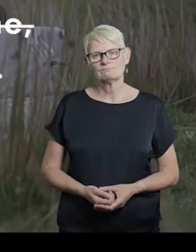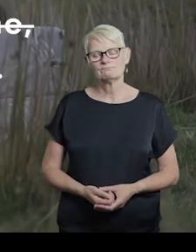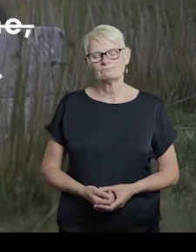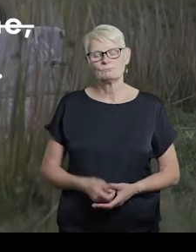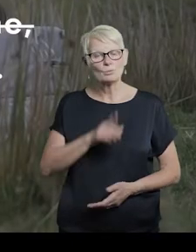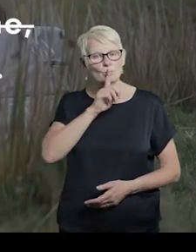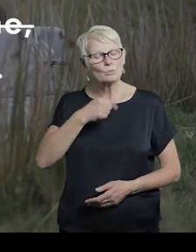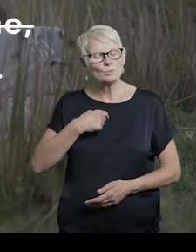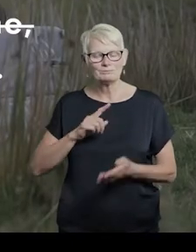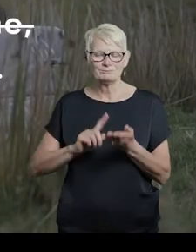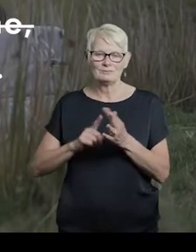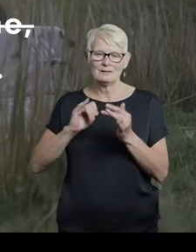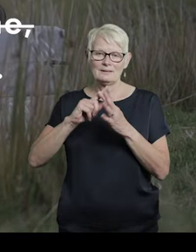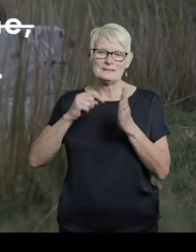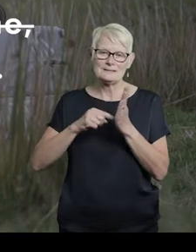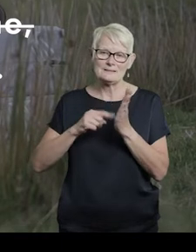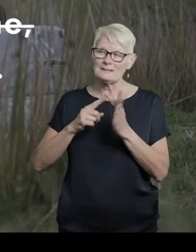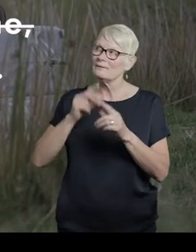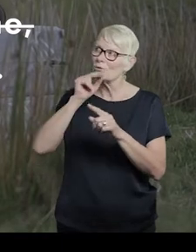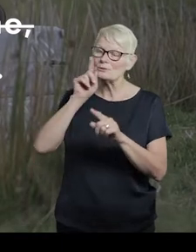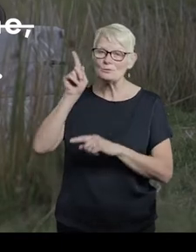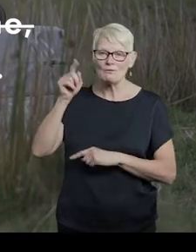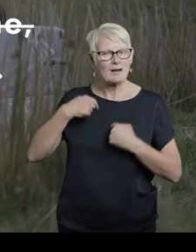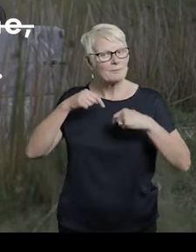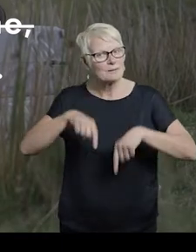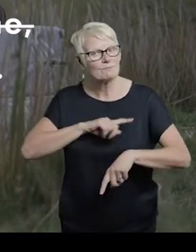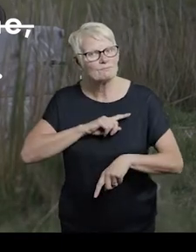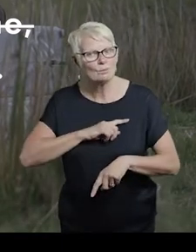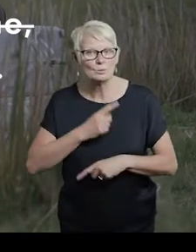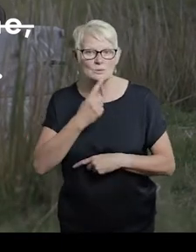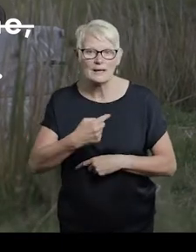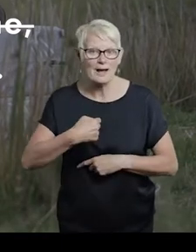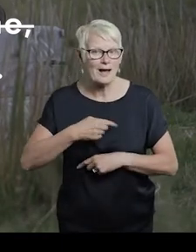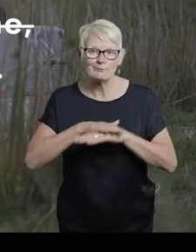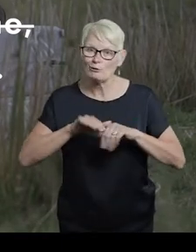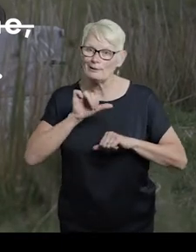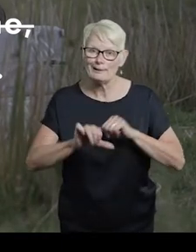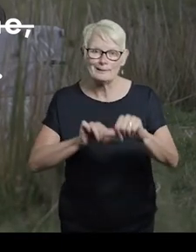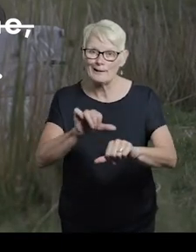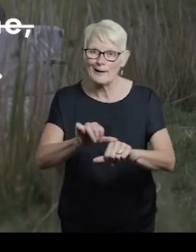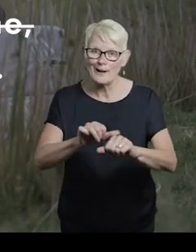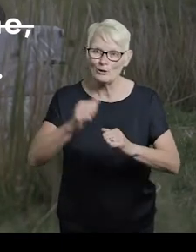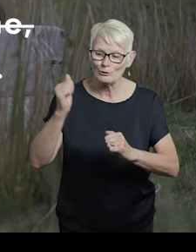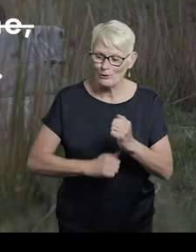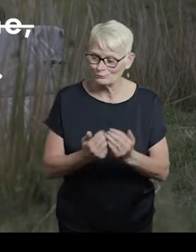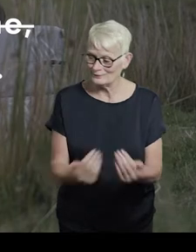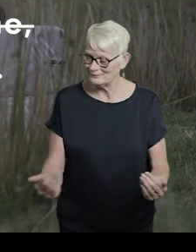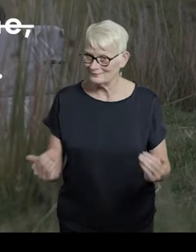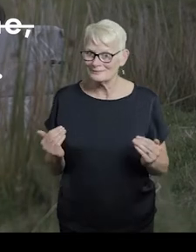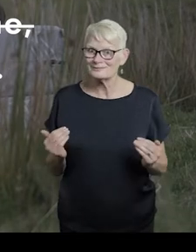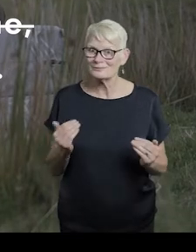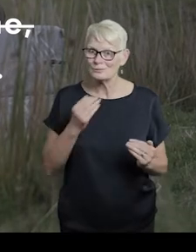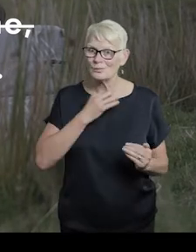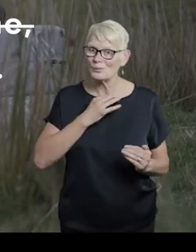I am Lizette. I am voiceover. I am here to say I am non-linear concrete